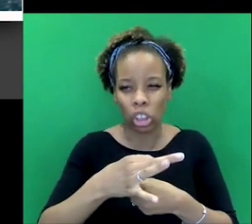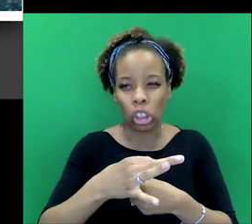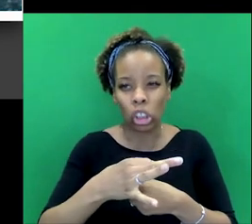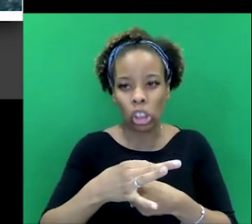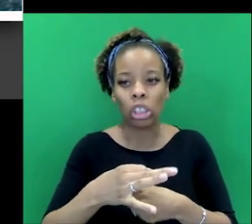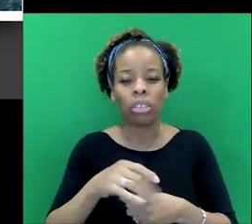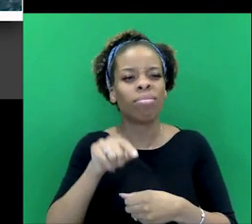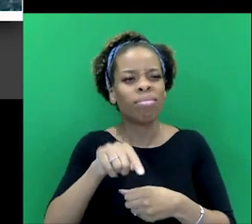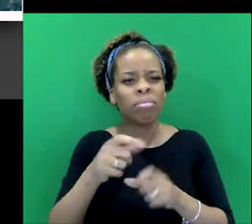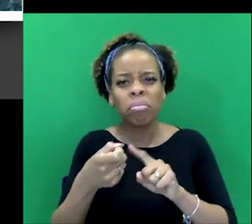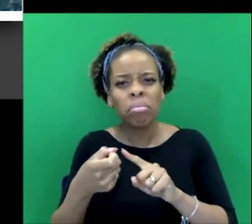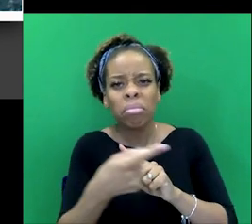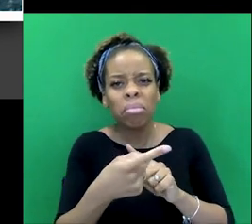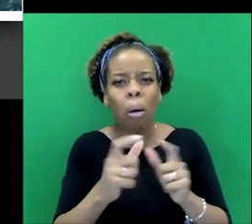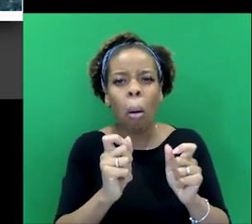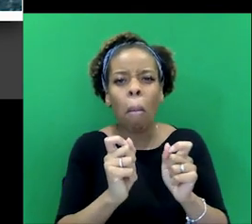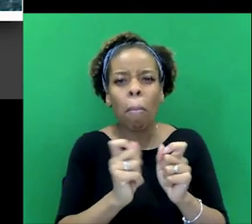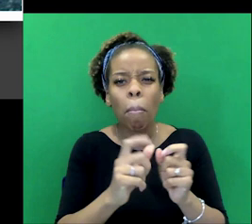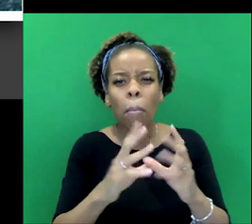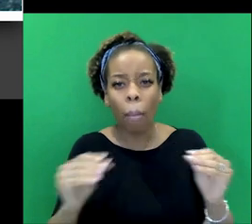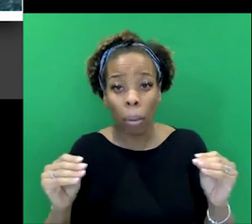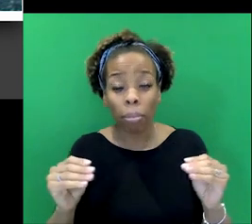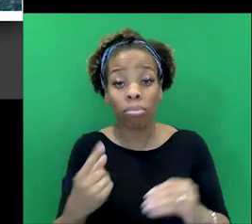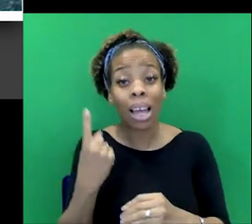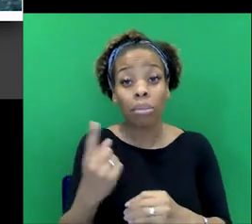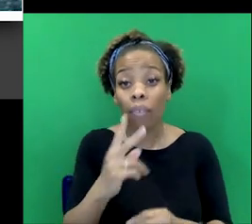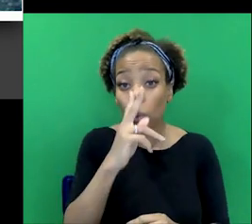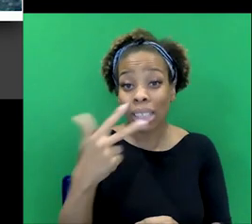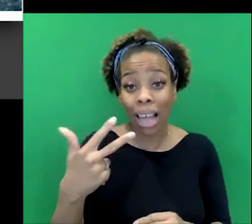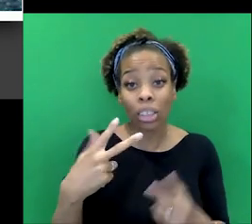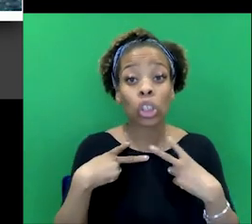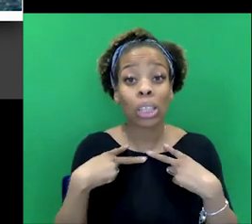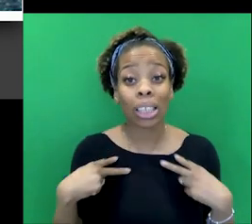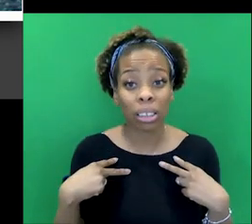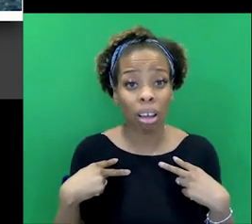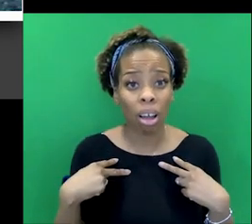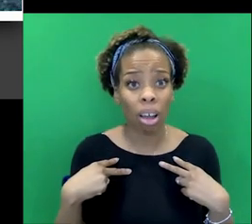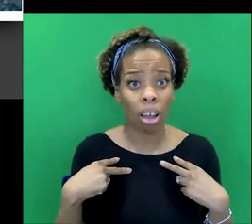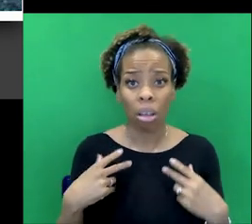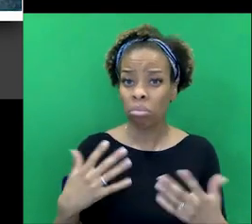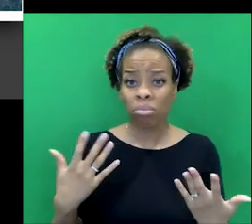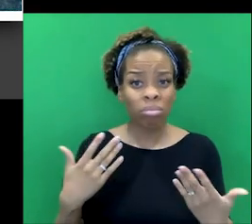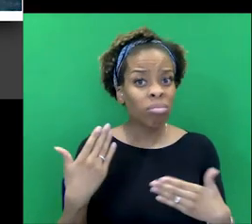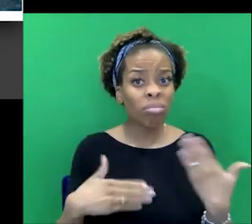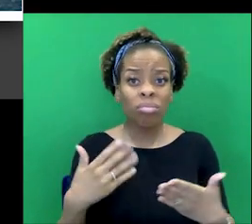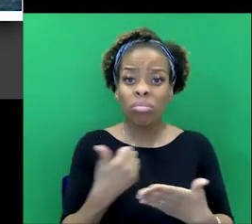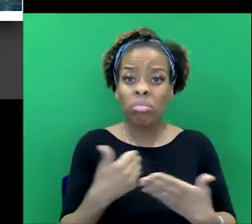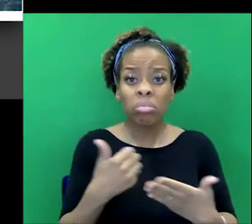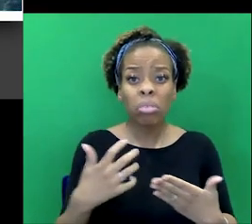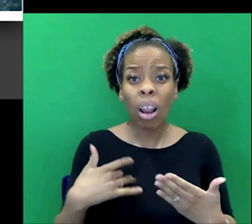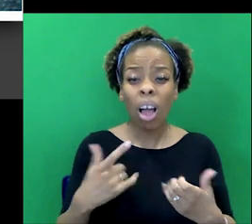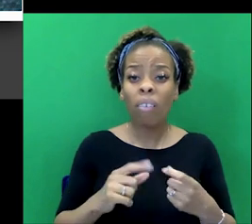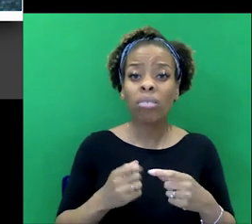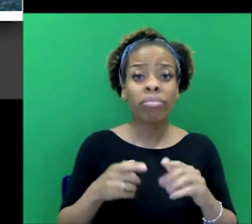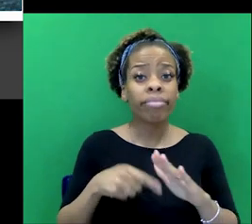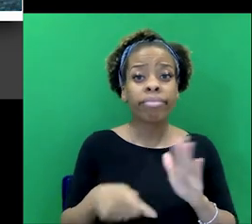is a, you know, a few miles from Birmingham. He's a 28 year old solicitor who goes, leads a very ordinary life, goes every day by the